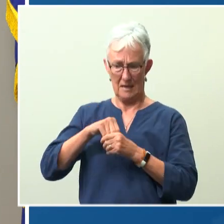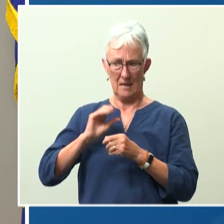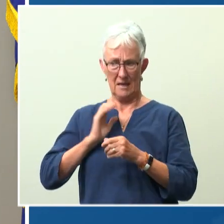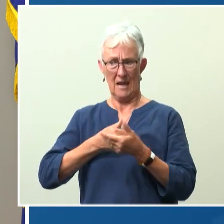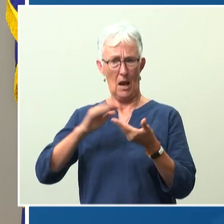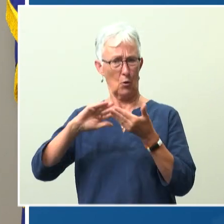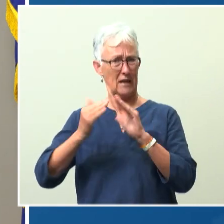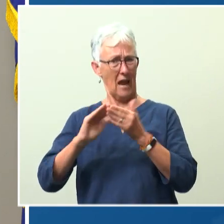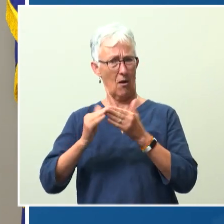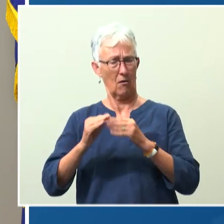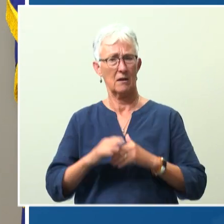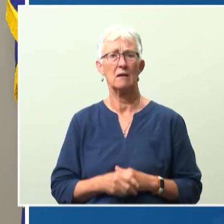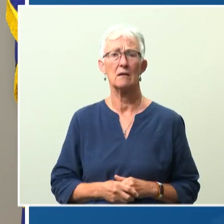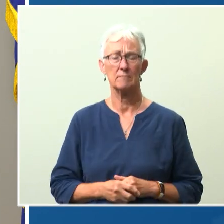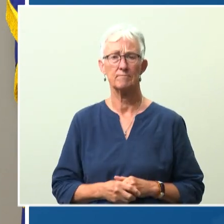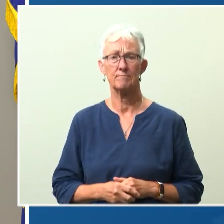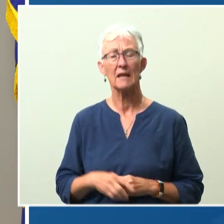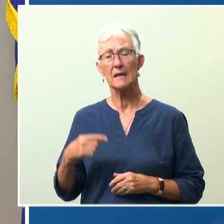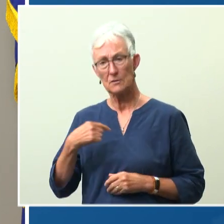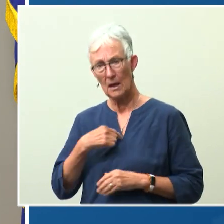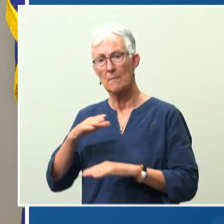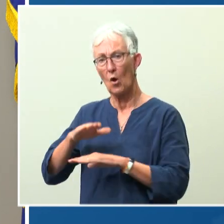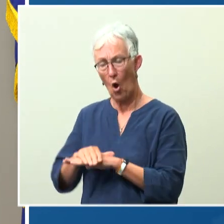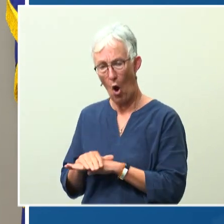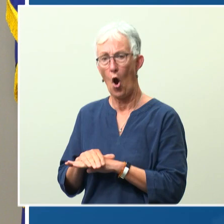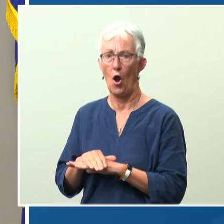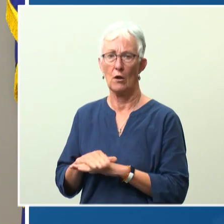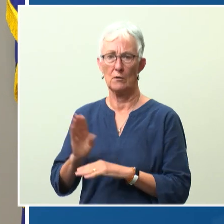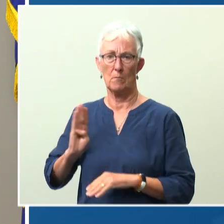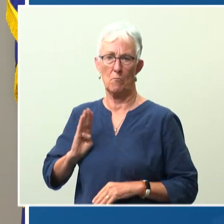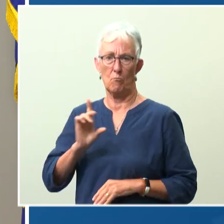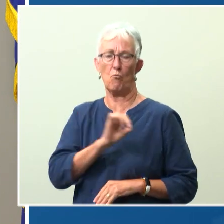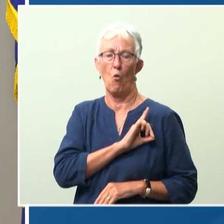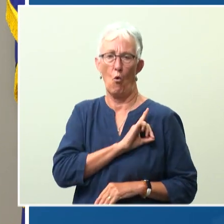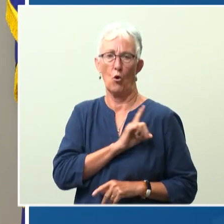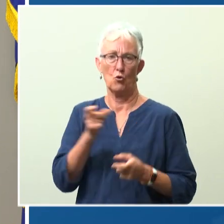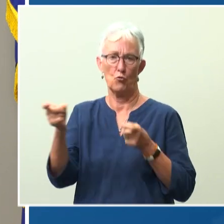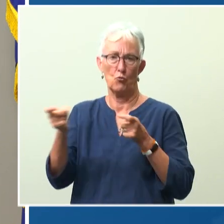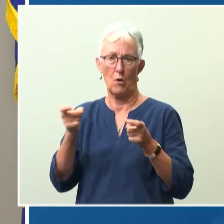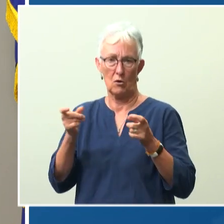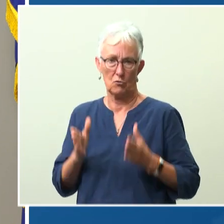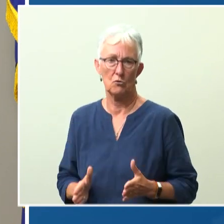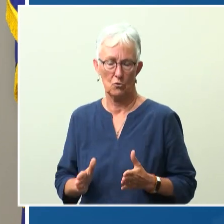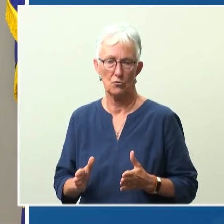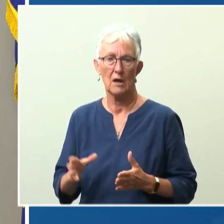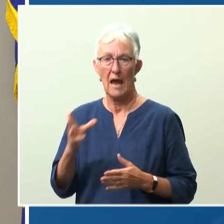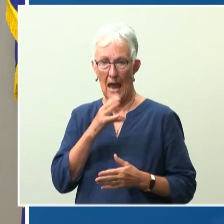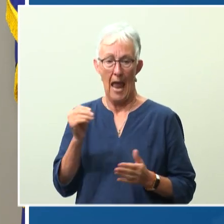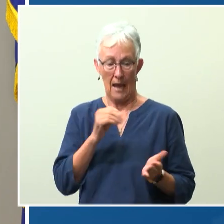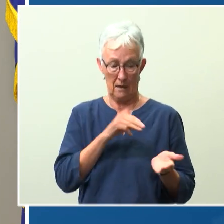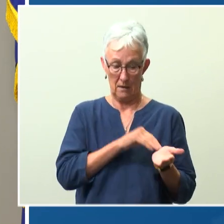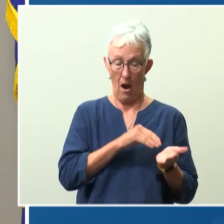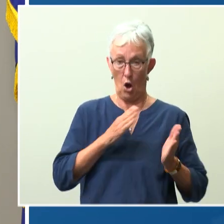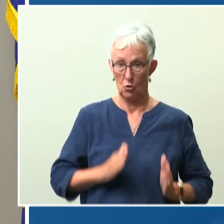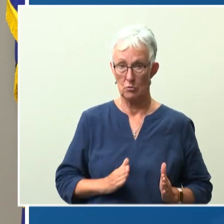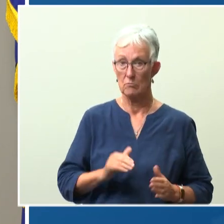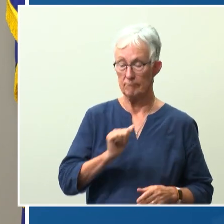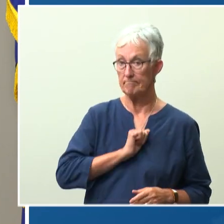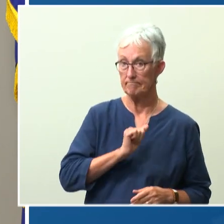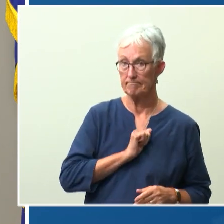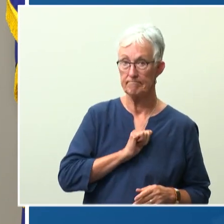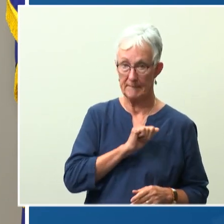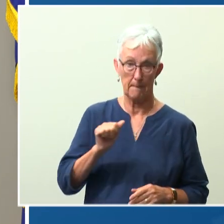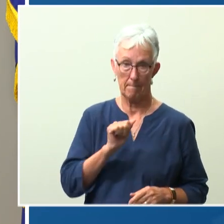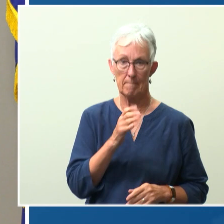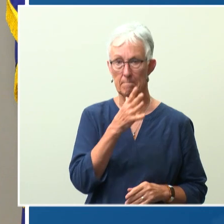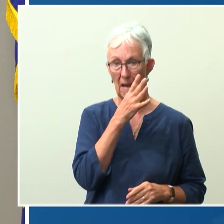In addition to serving on the board of directors for LCMS and being a physician, I am a mom. Perhaps the hardest